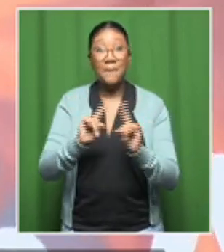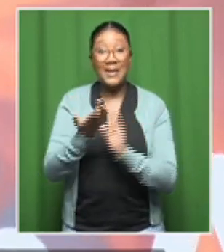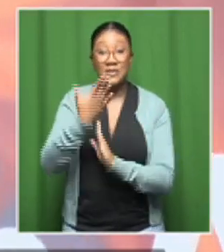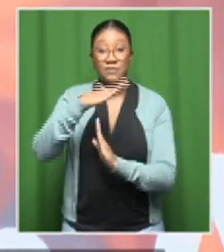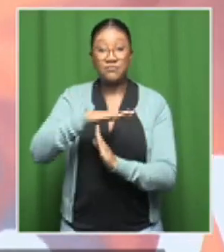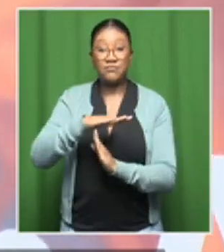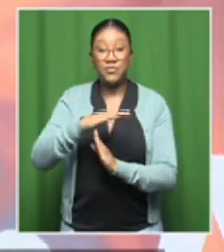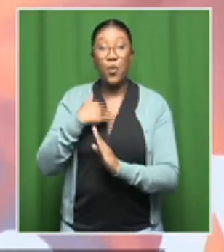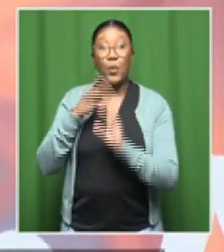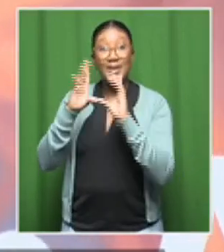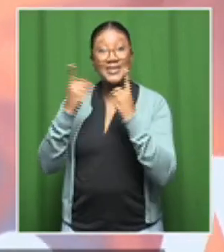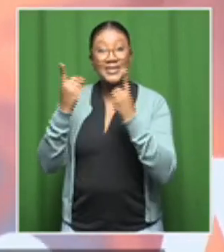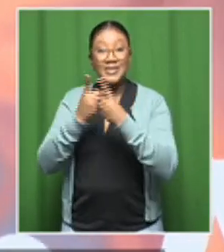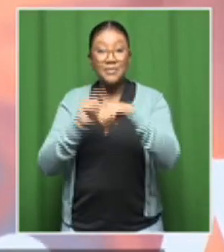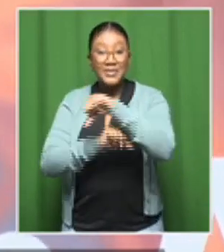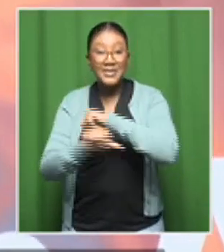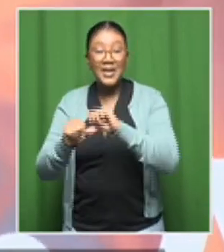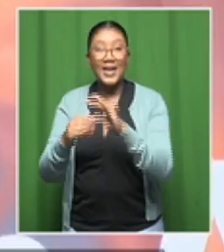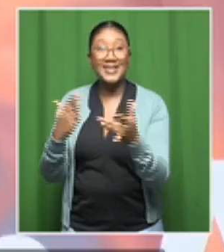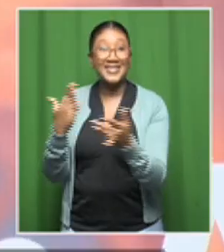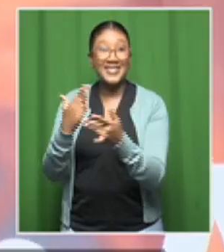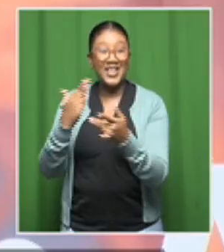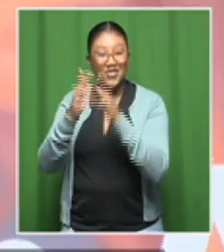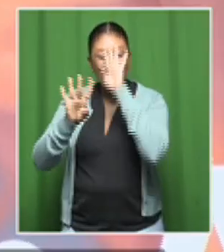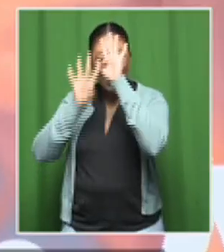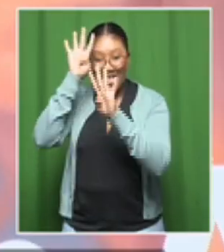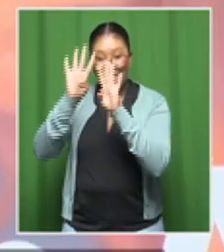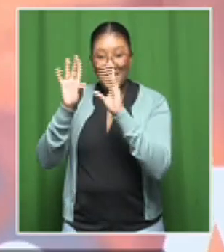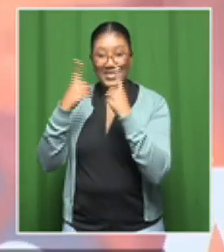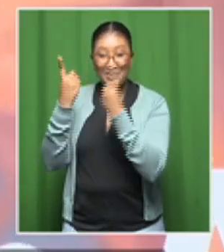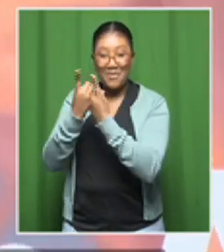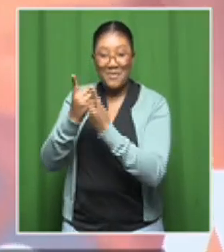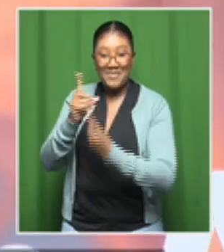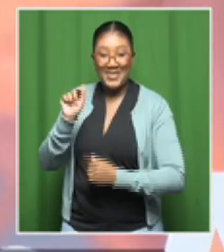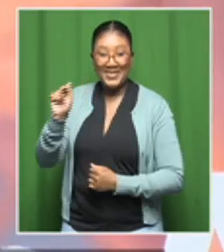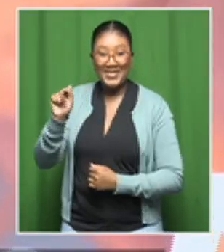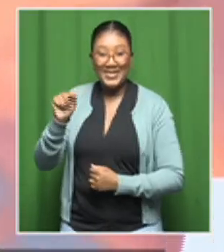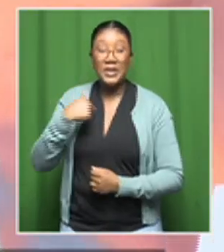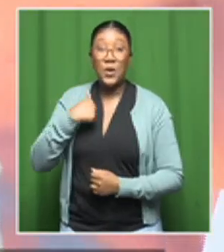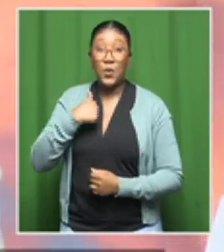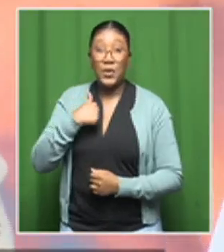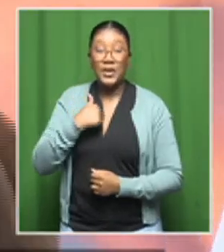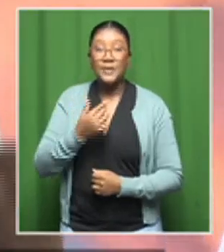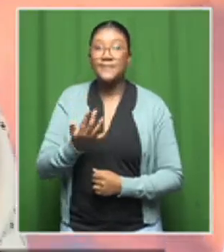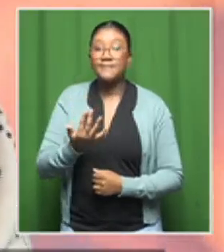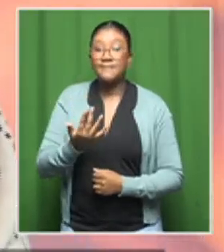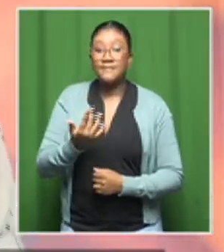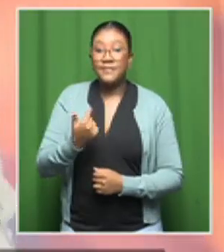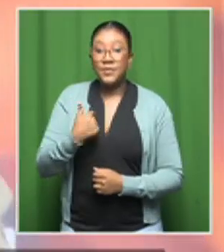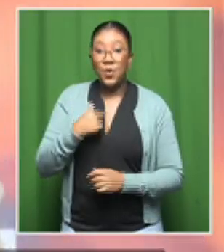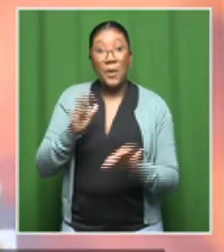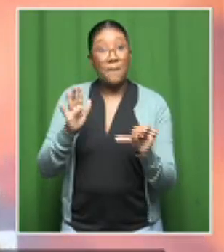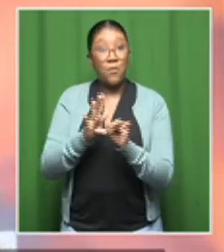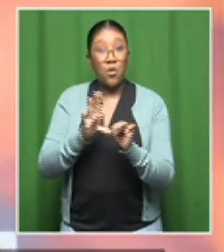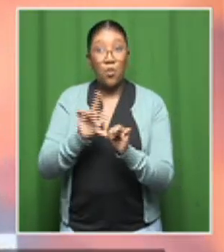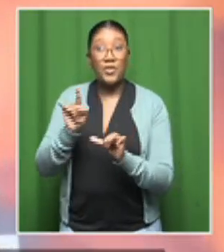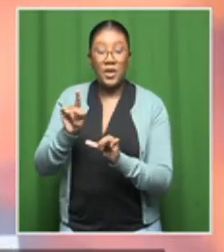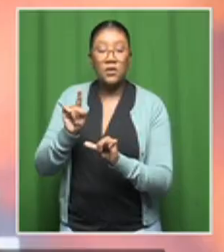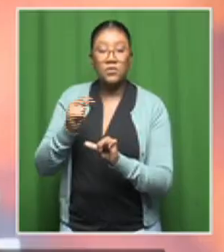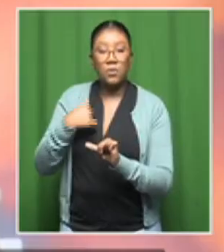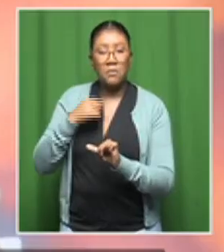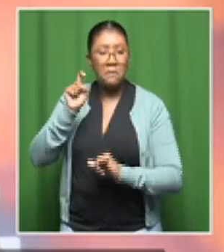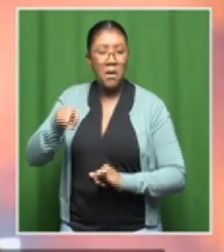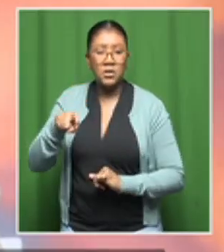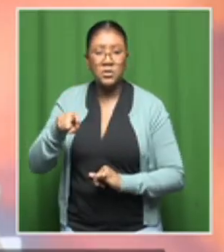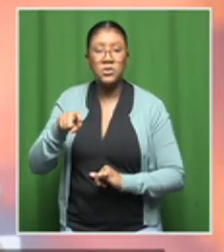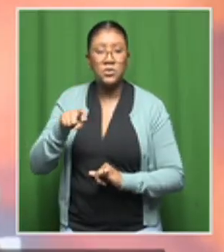the Department of Science, Technology, and Innovation, what we are mandated to do and what